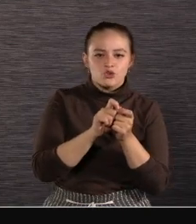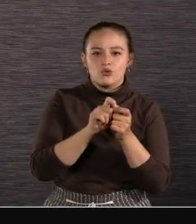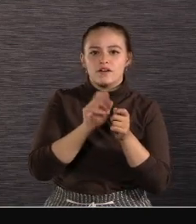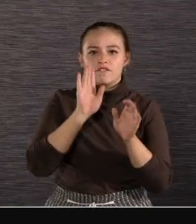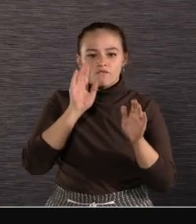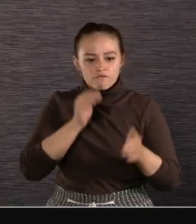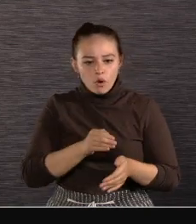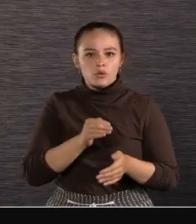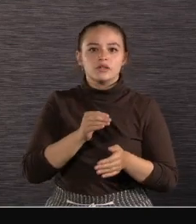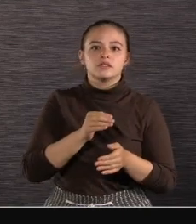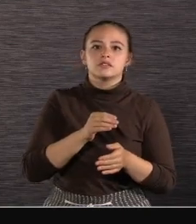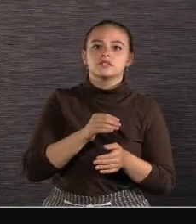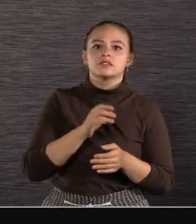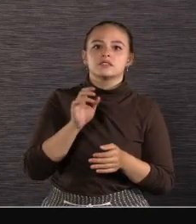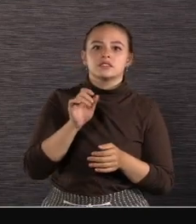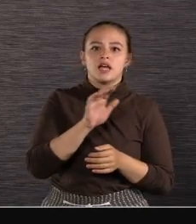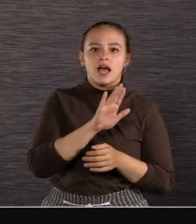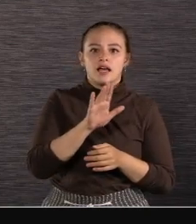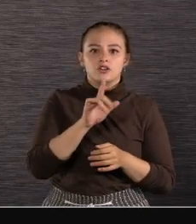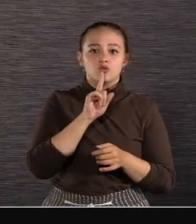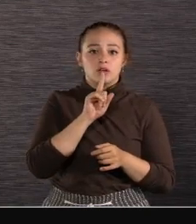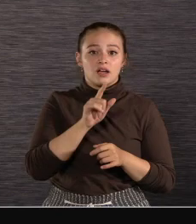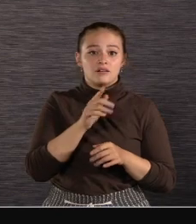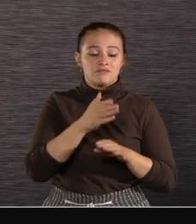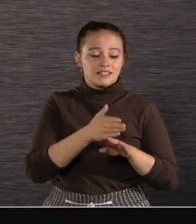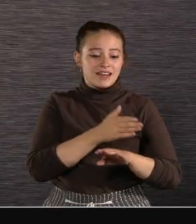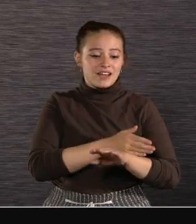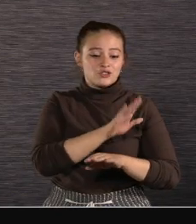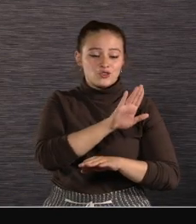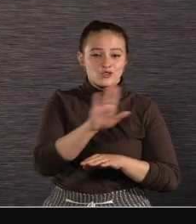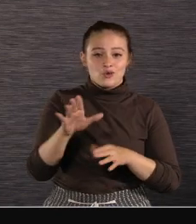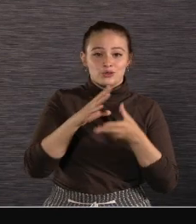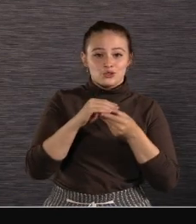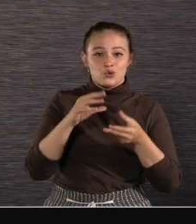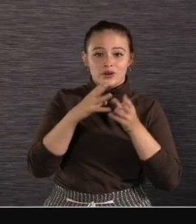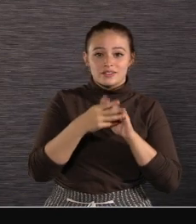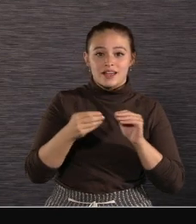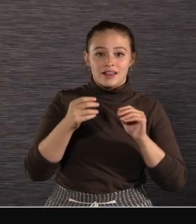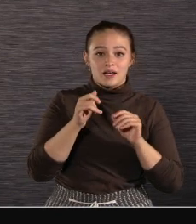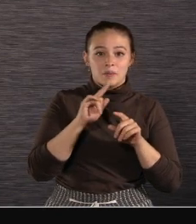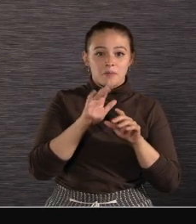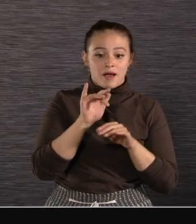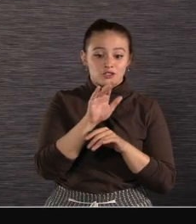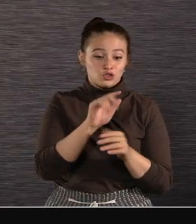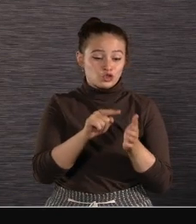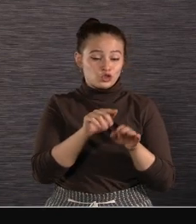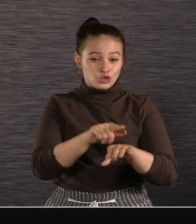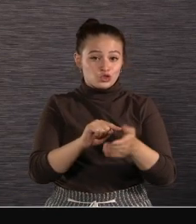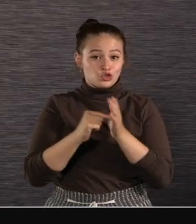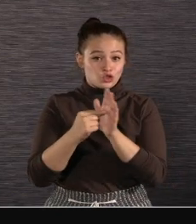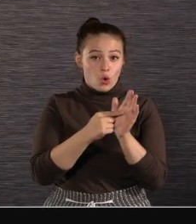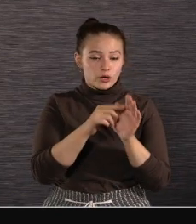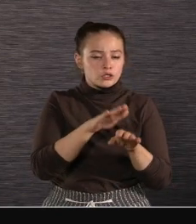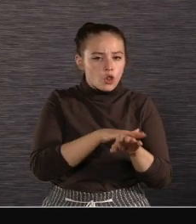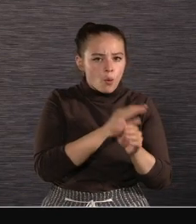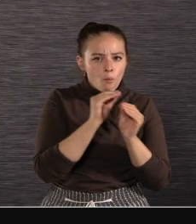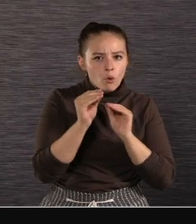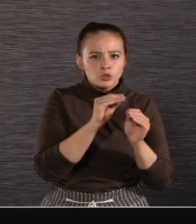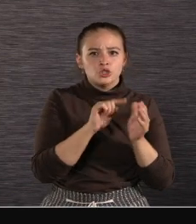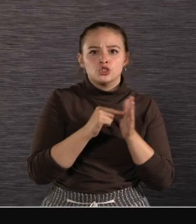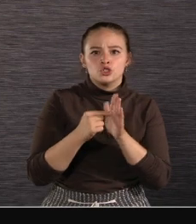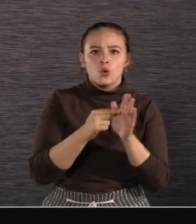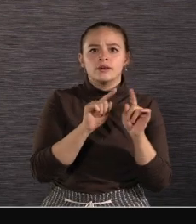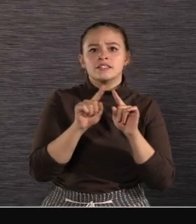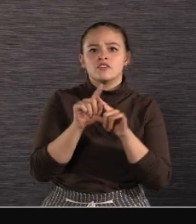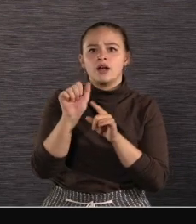can be on the screen longer Enhancing your storytelling The new focus breathing compensation feature Maintains a super stable angle